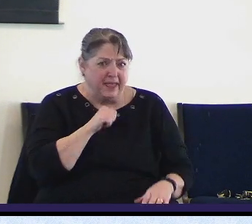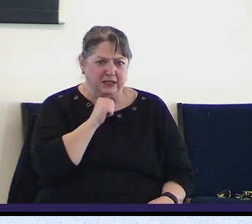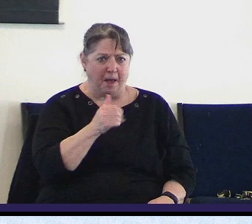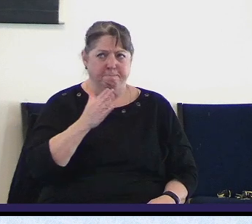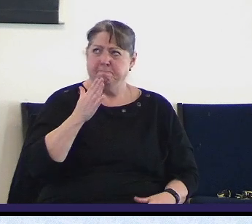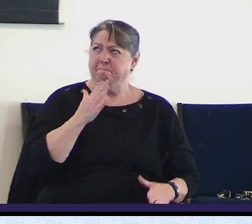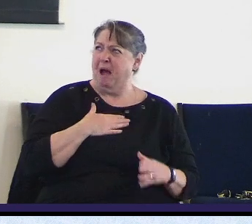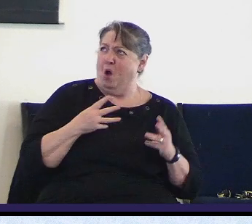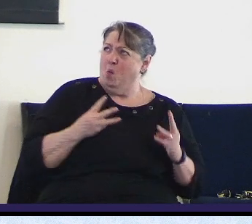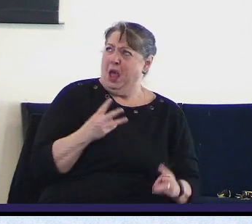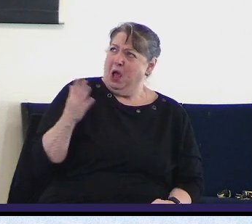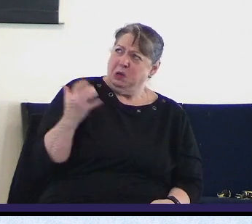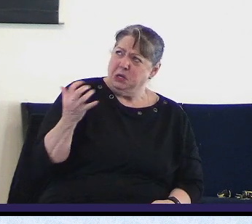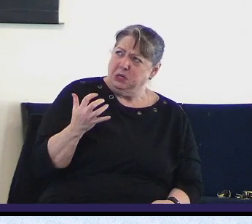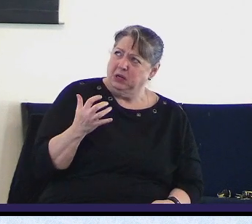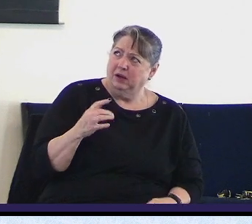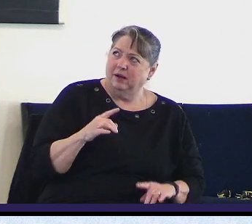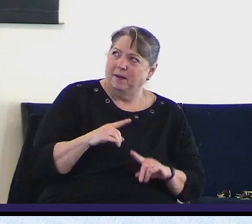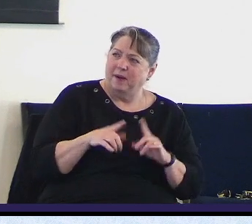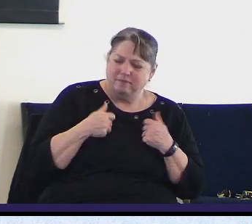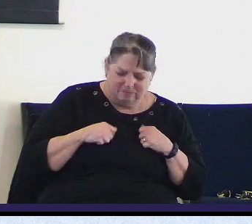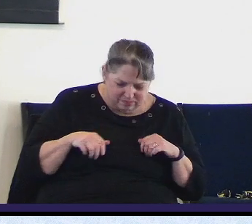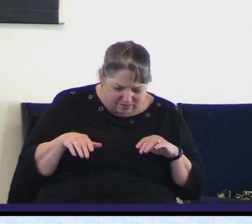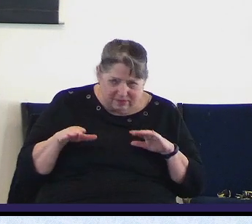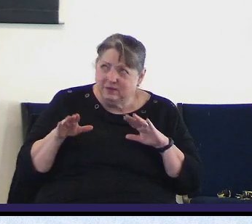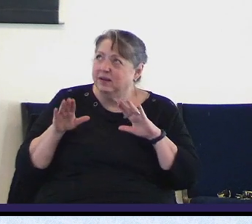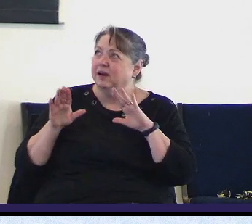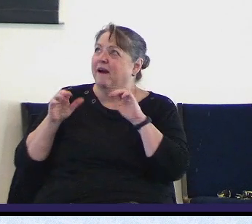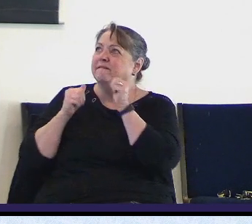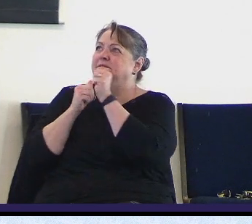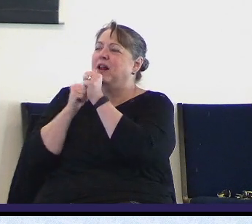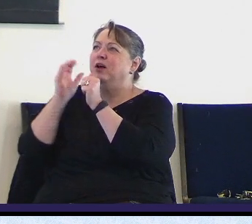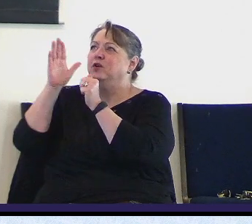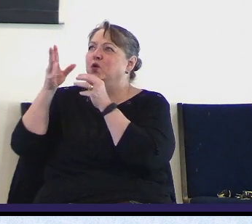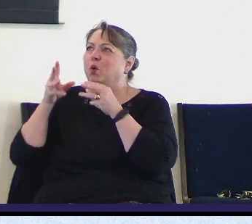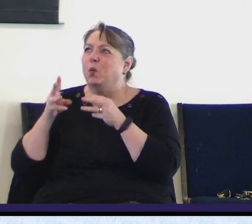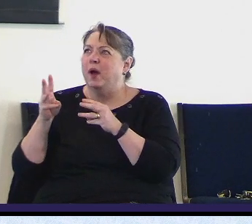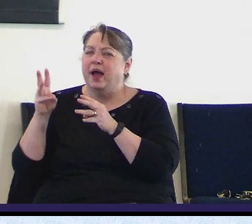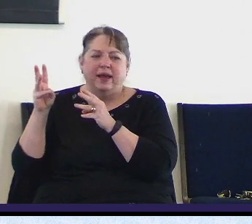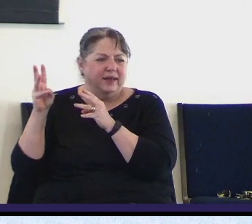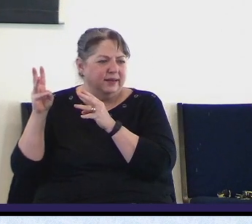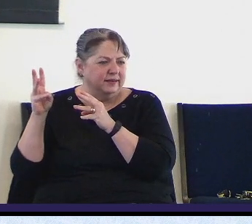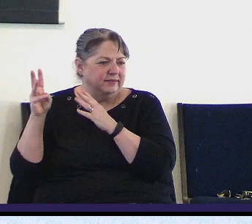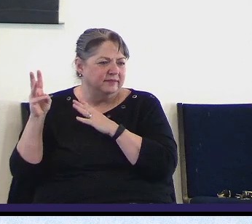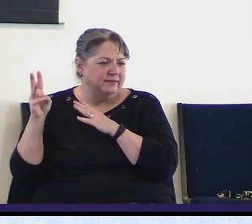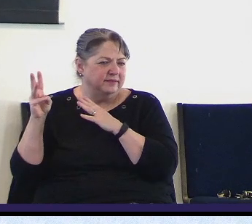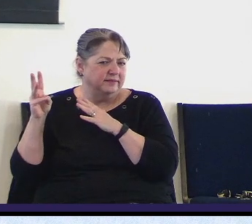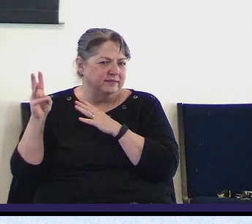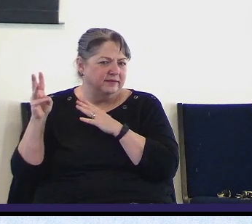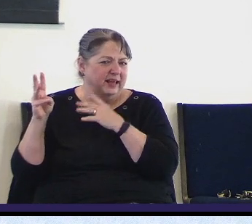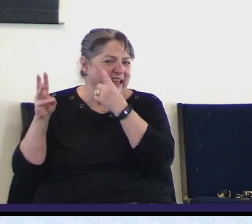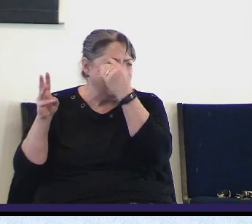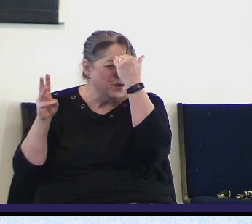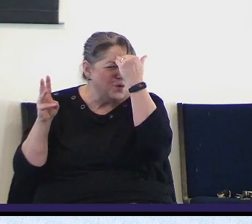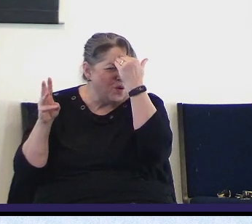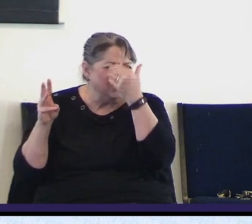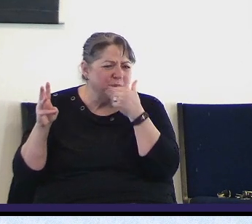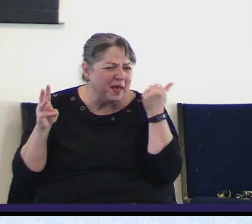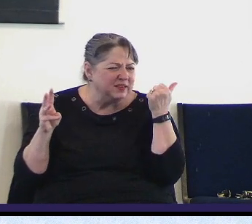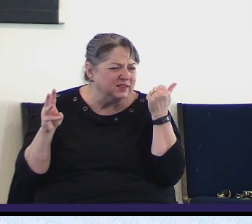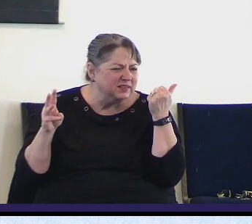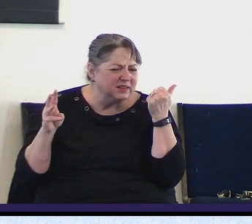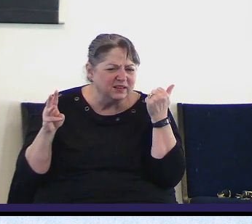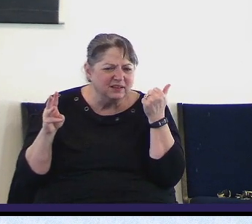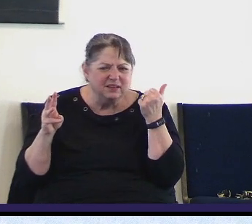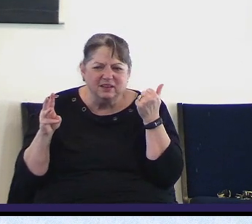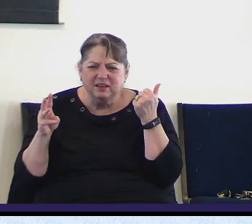to be faithful in giving what he wants he knows what he's doing he knows what's best don't raise your hand but how